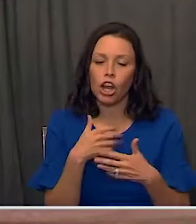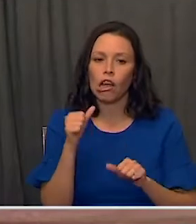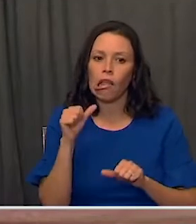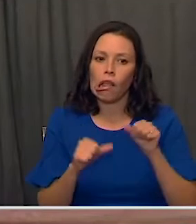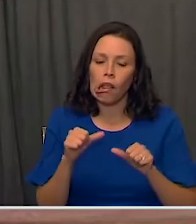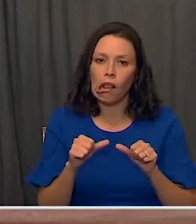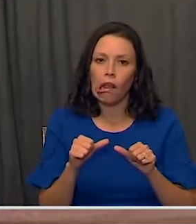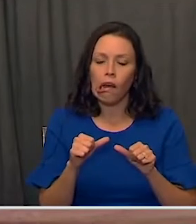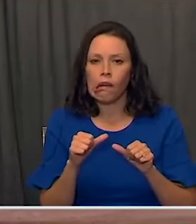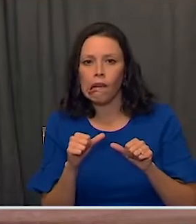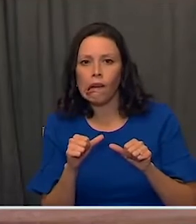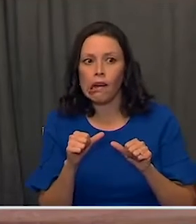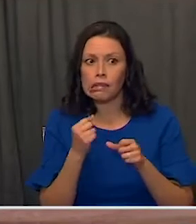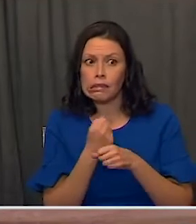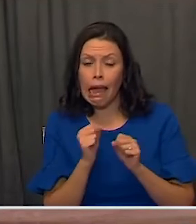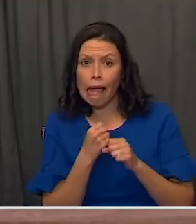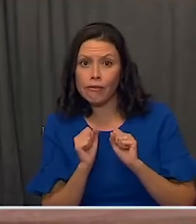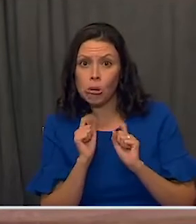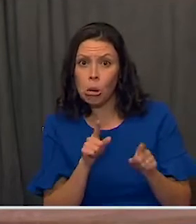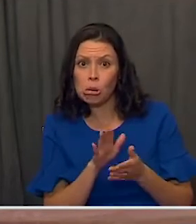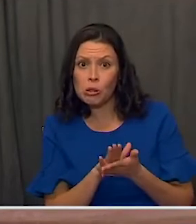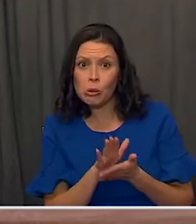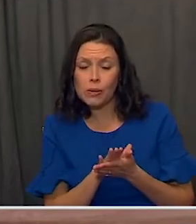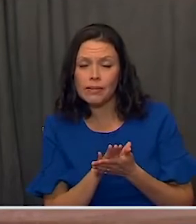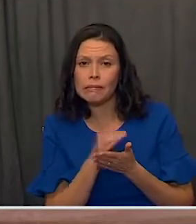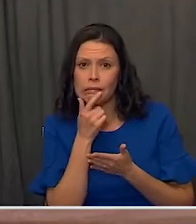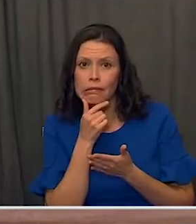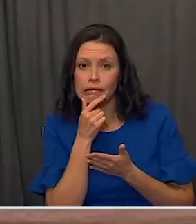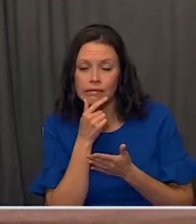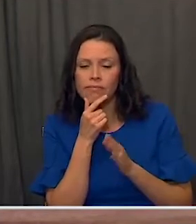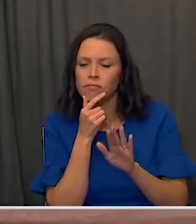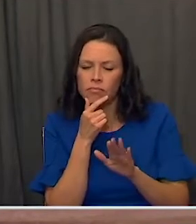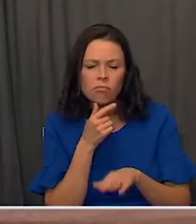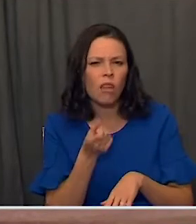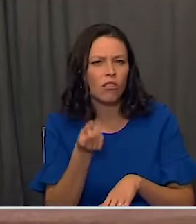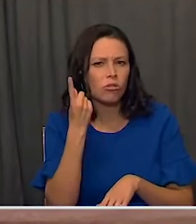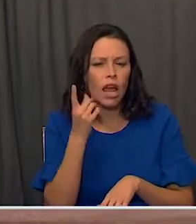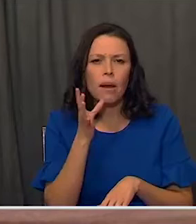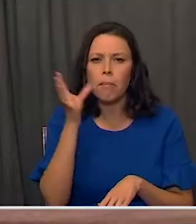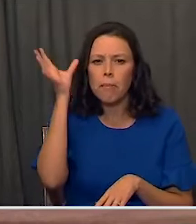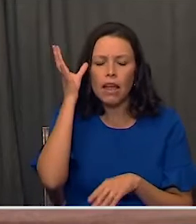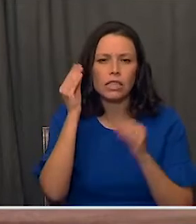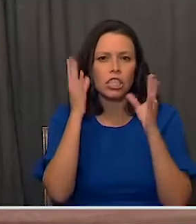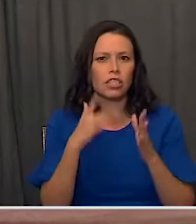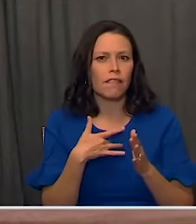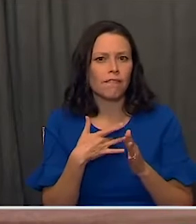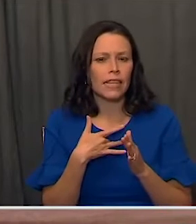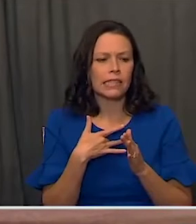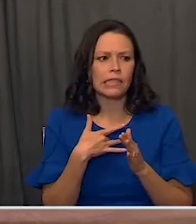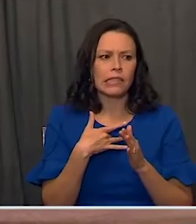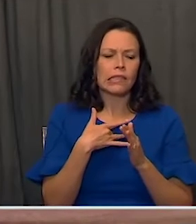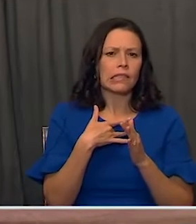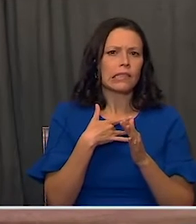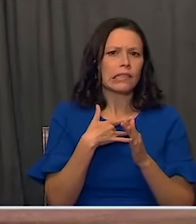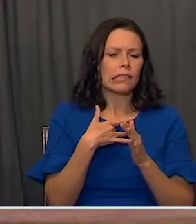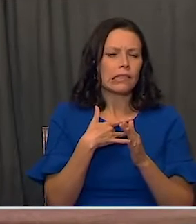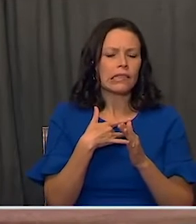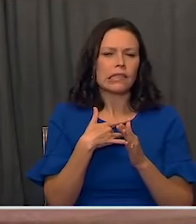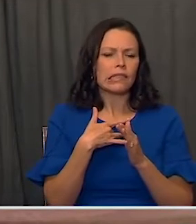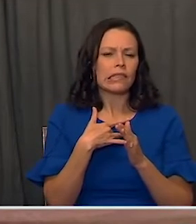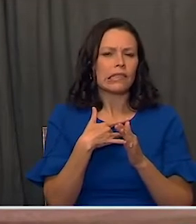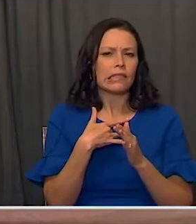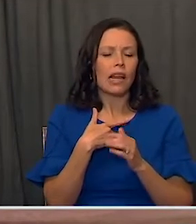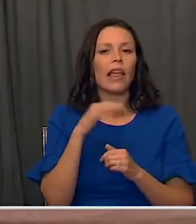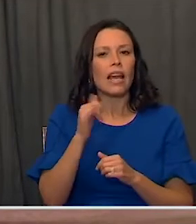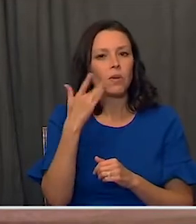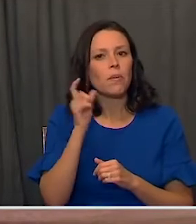safety considerations with returns to school. I understand that parents and teachers may feel great anxiety. That is